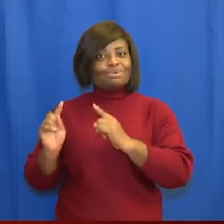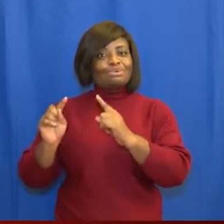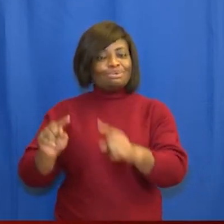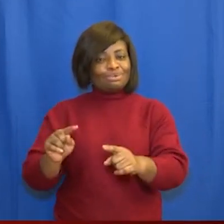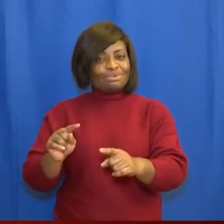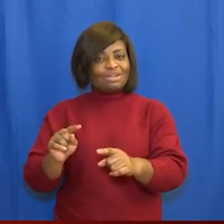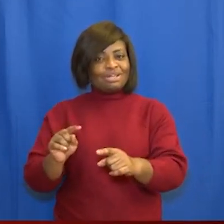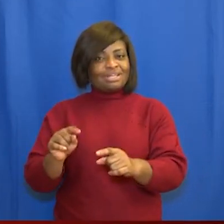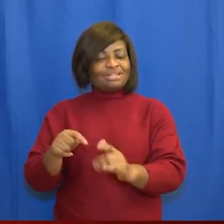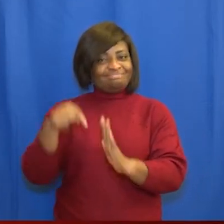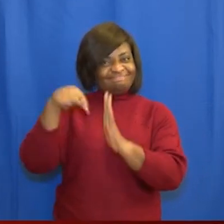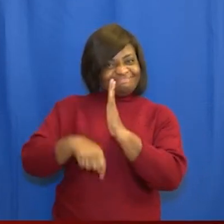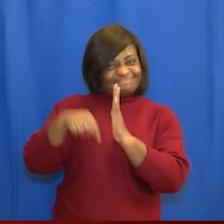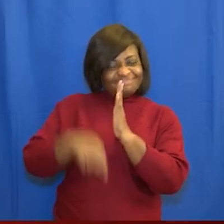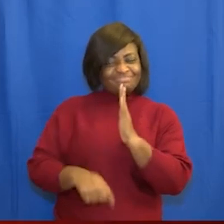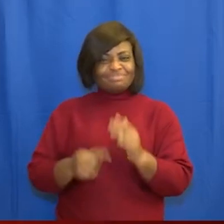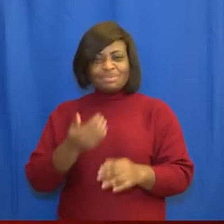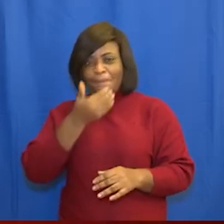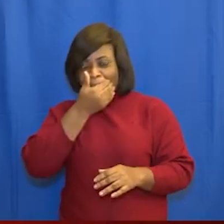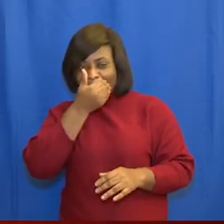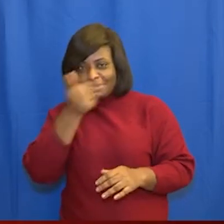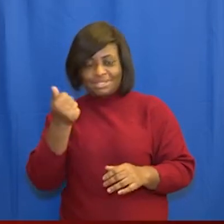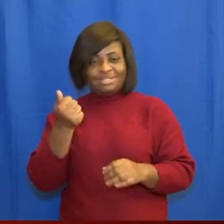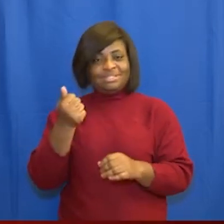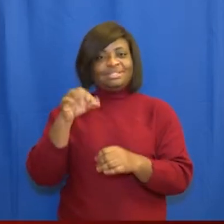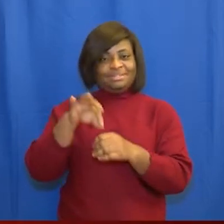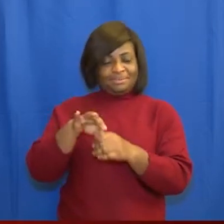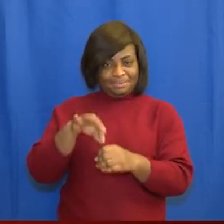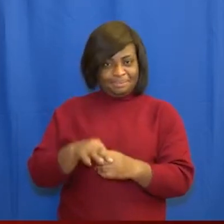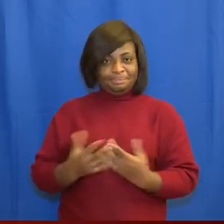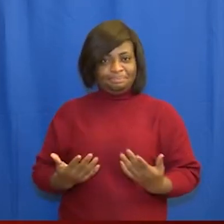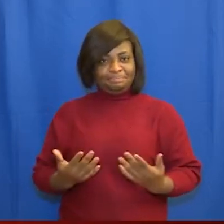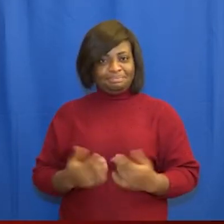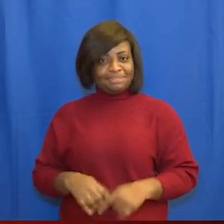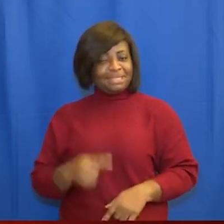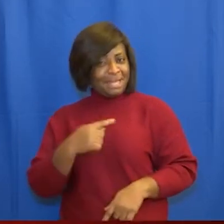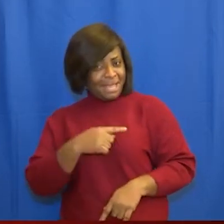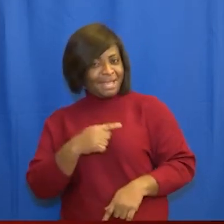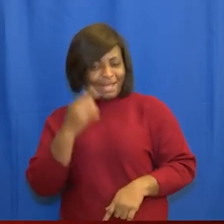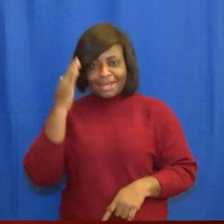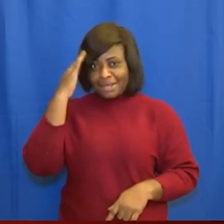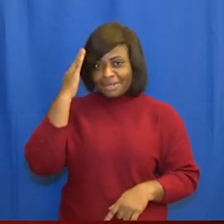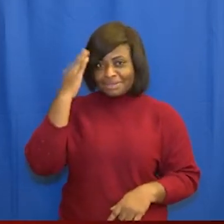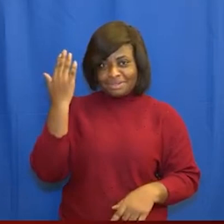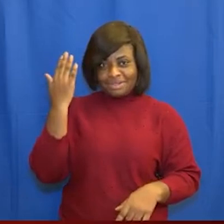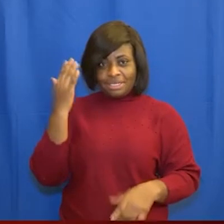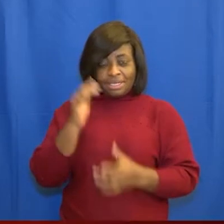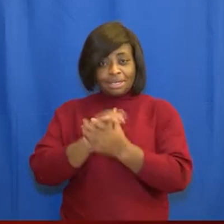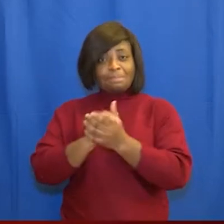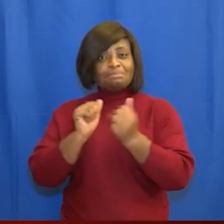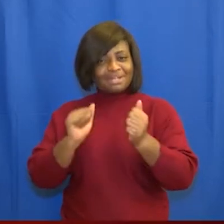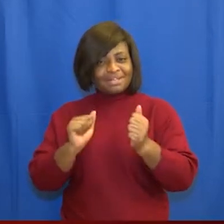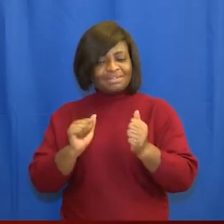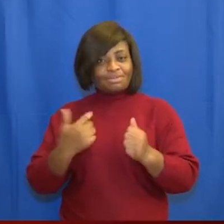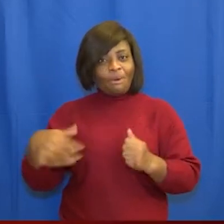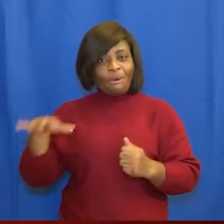further these excellent credentials i am fortified in my belief that we